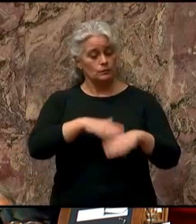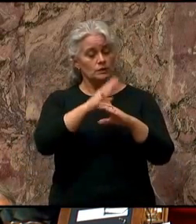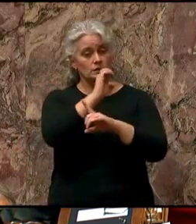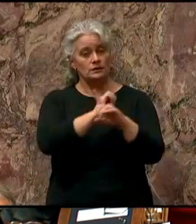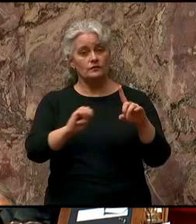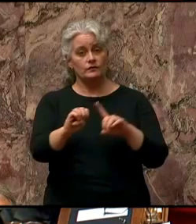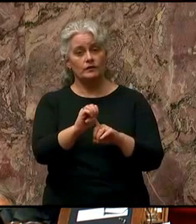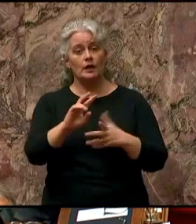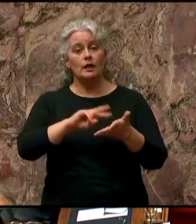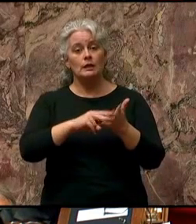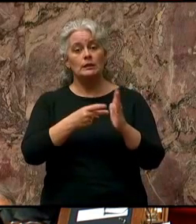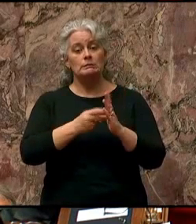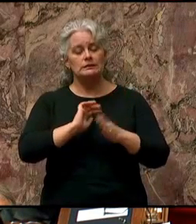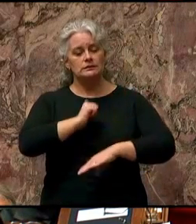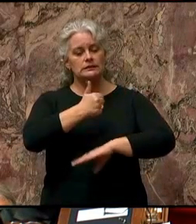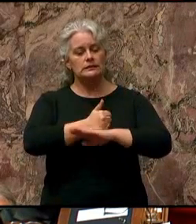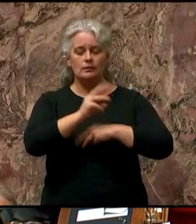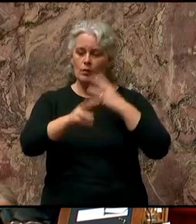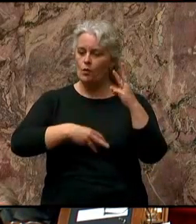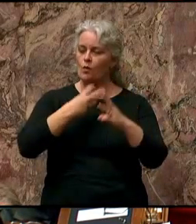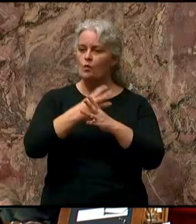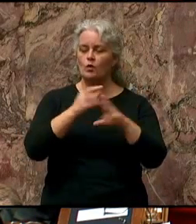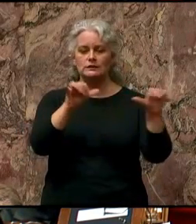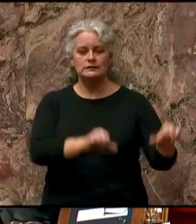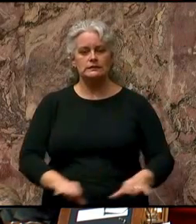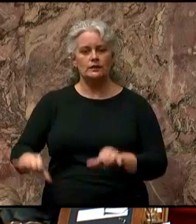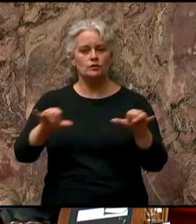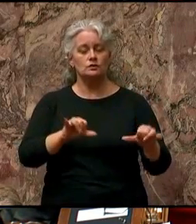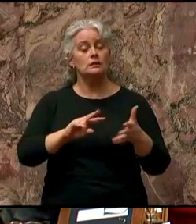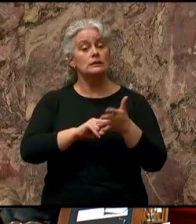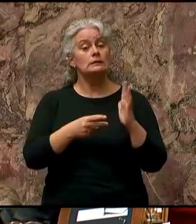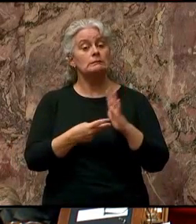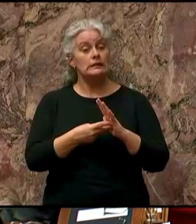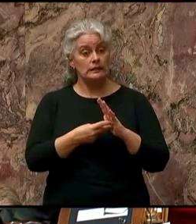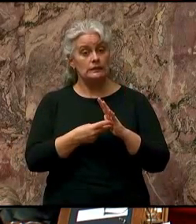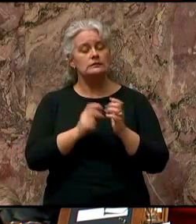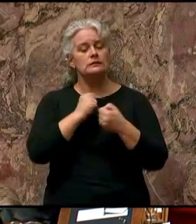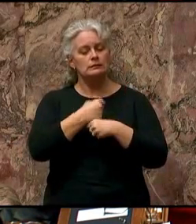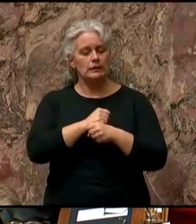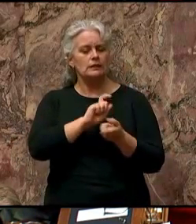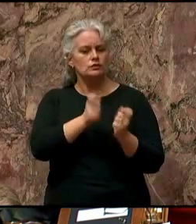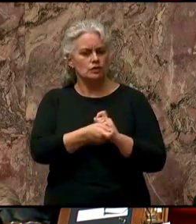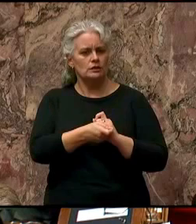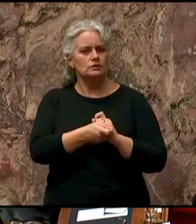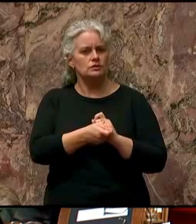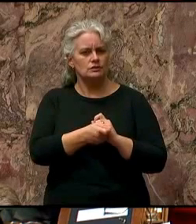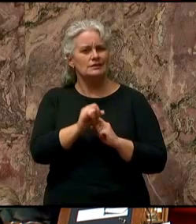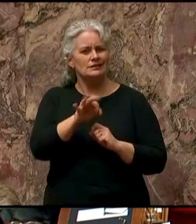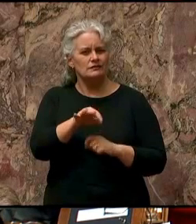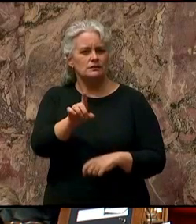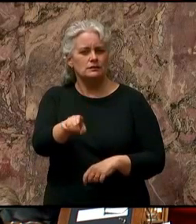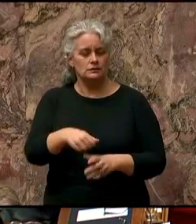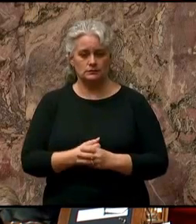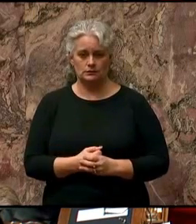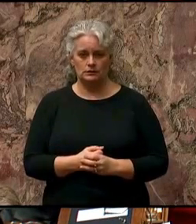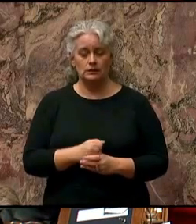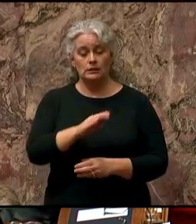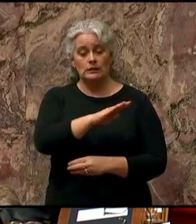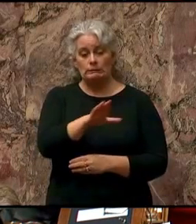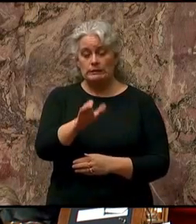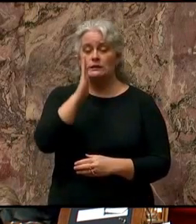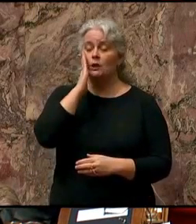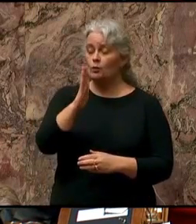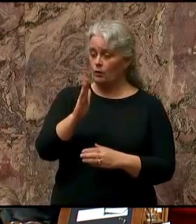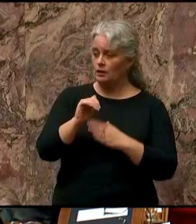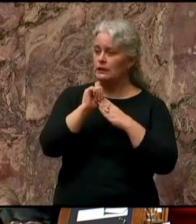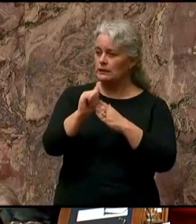means setting world-leading standards, but it also means making change when needed. British Columbia will continue